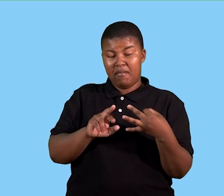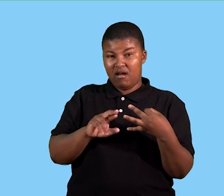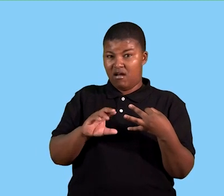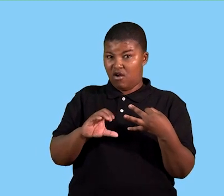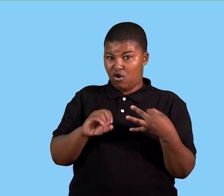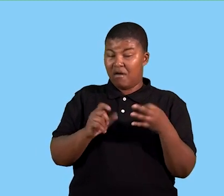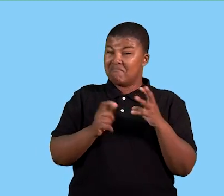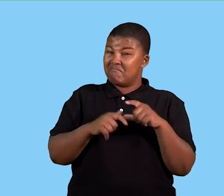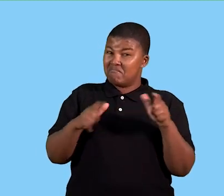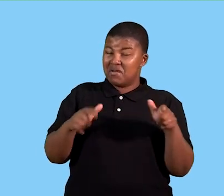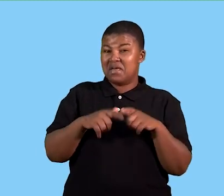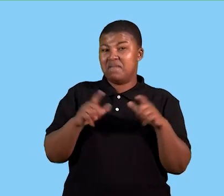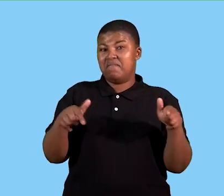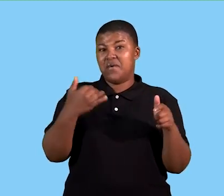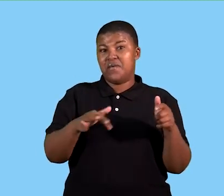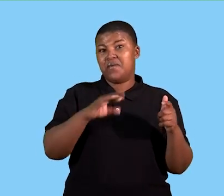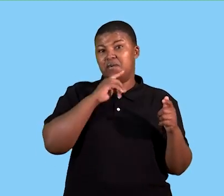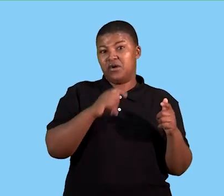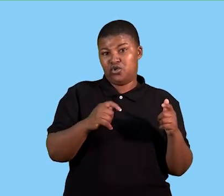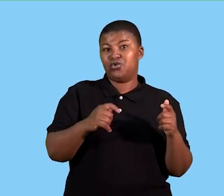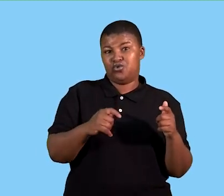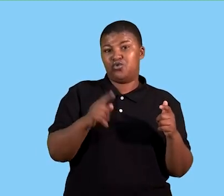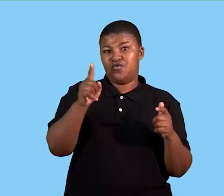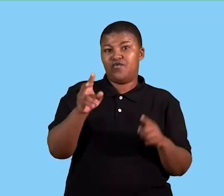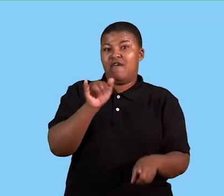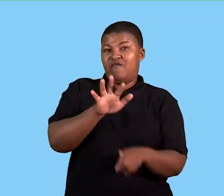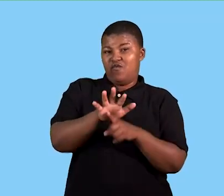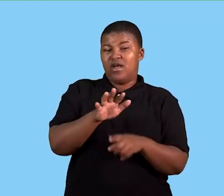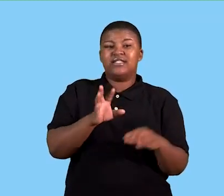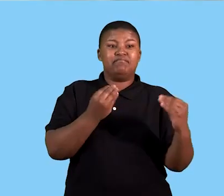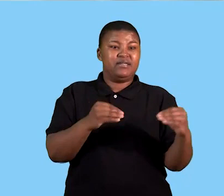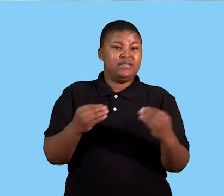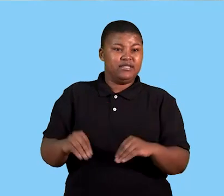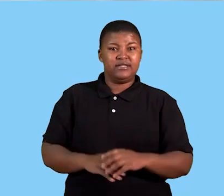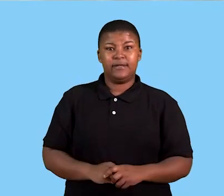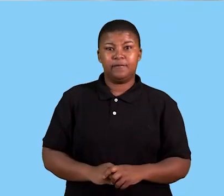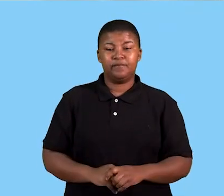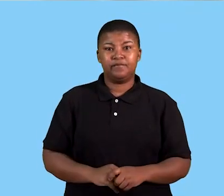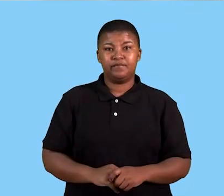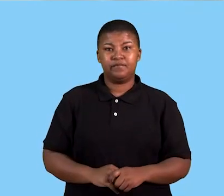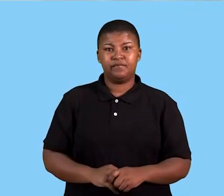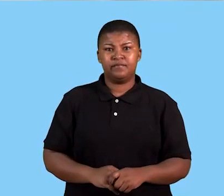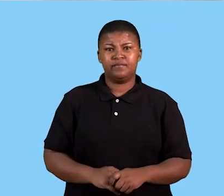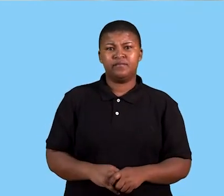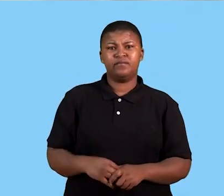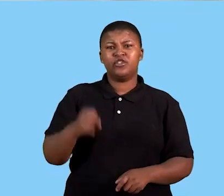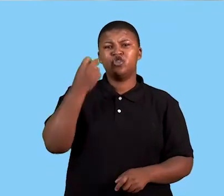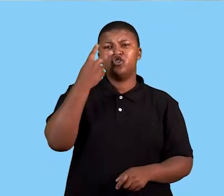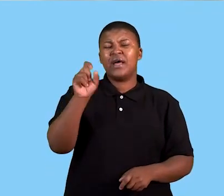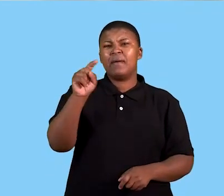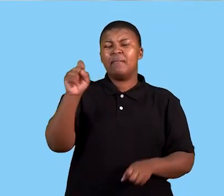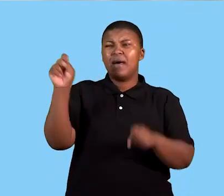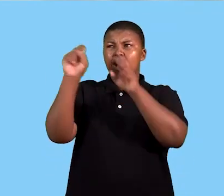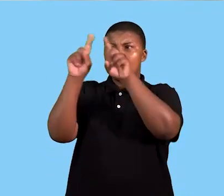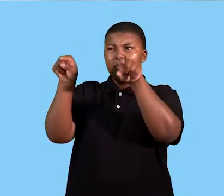macro environment which is the biggest environment that has an influence in the business. Now if you look at this little box